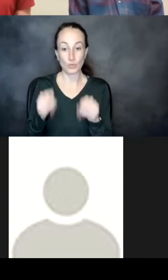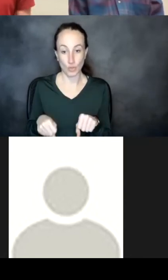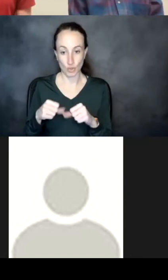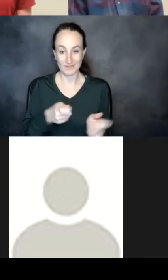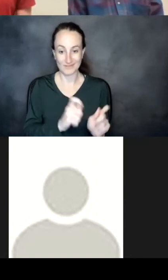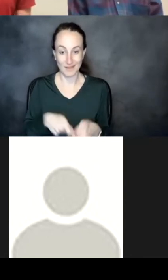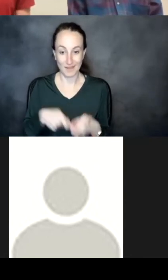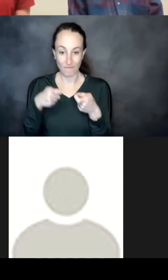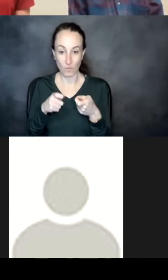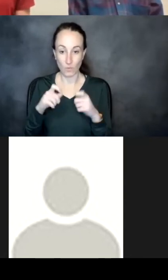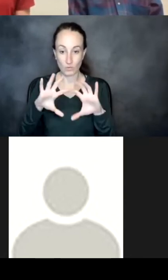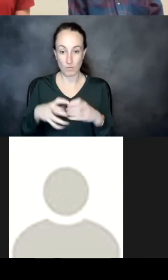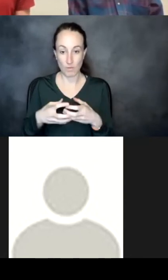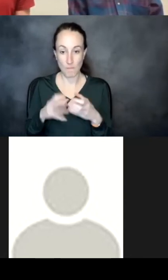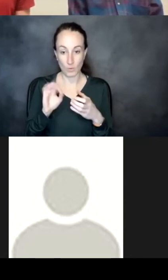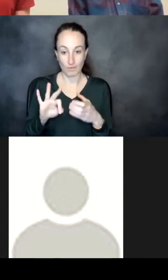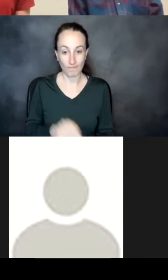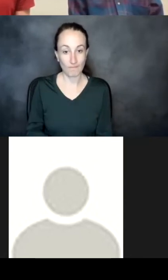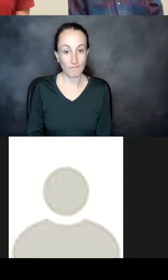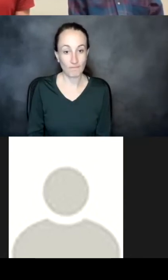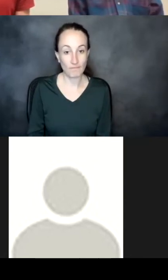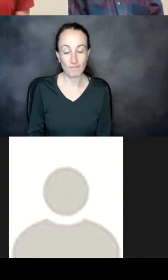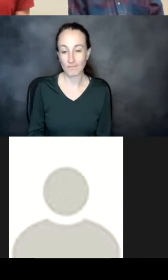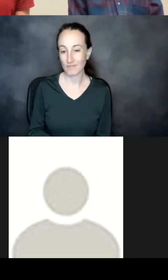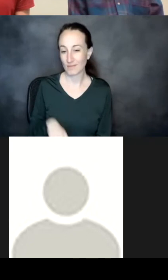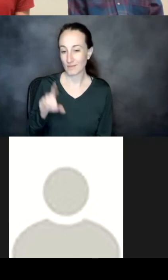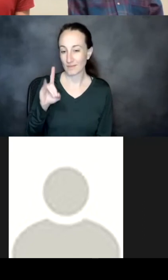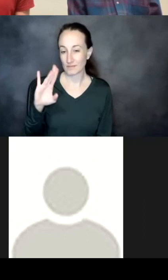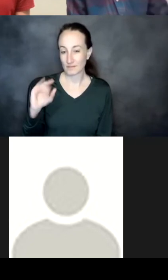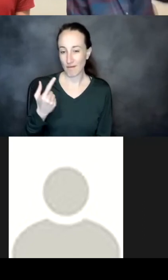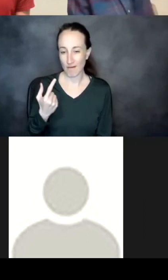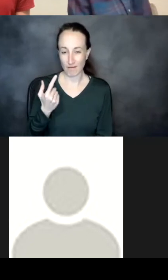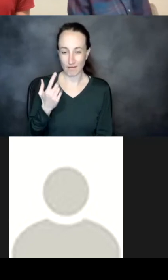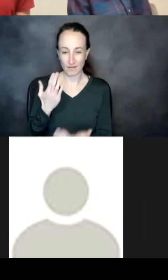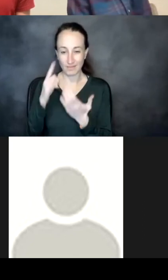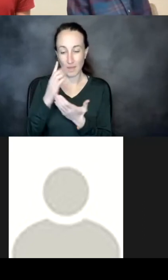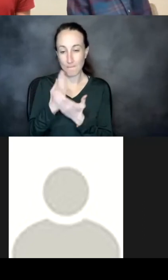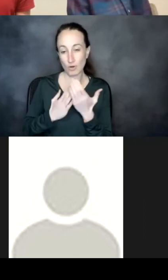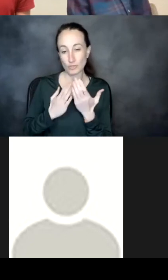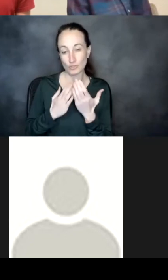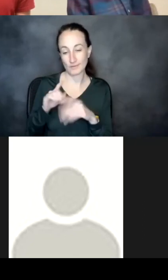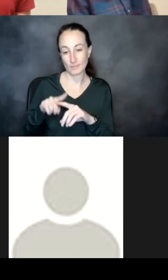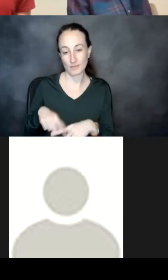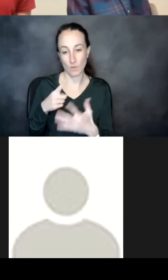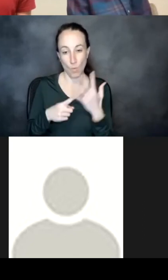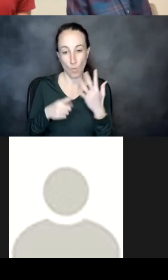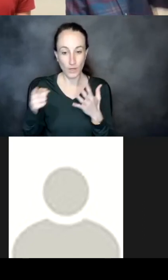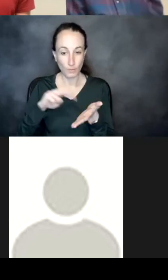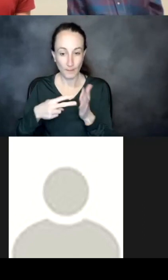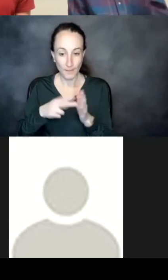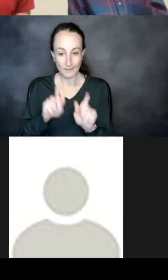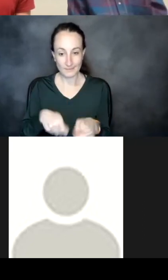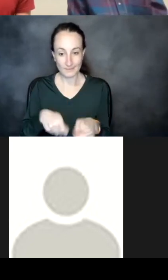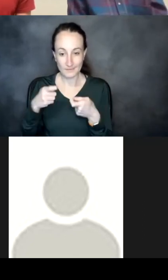yeah i guess i mean it may be partially depends by what you mean by not scaffolding uh certainly they're ones we haven't had like